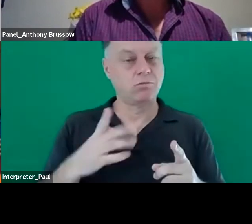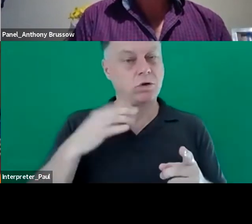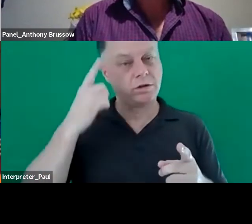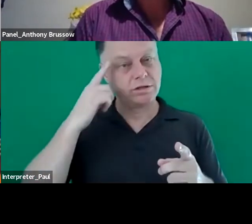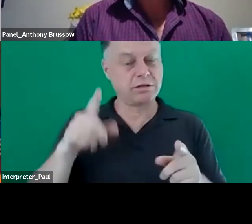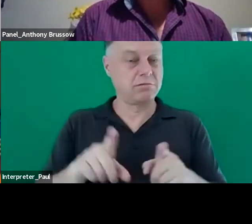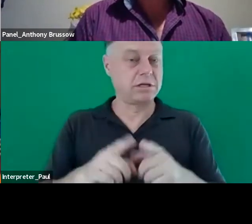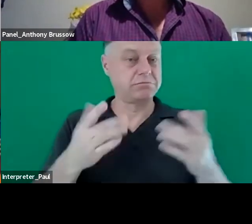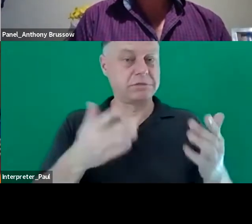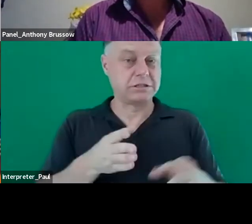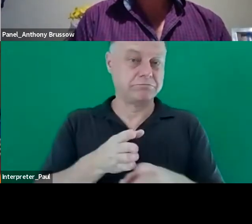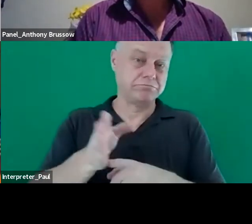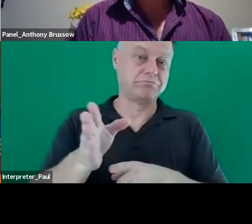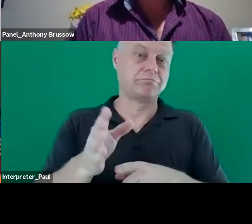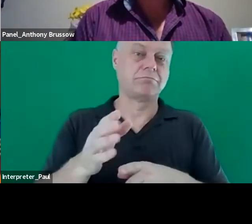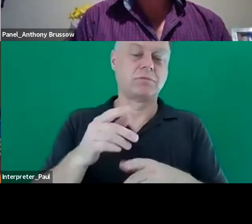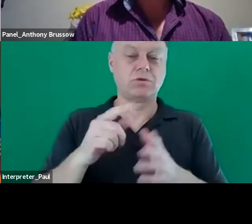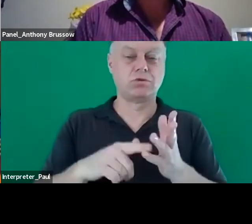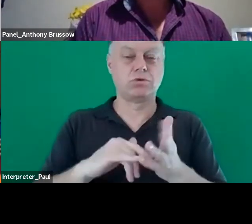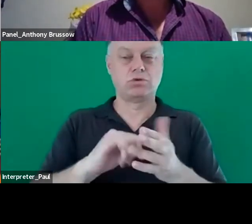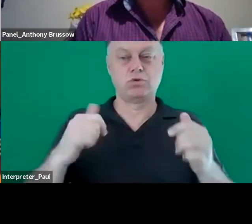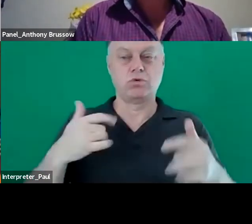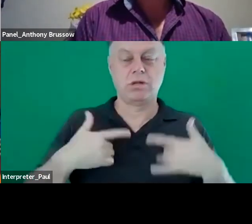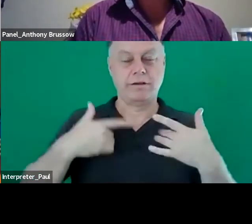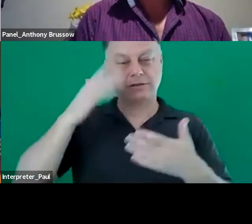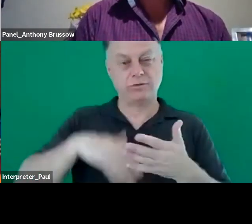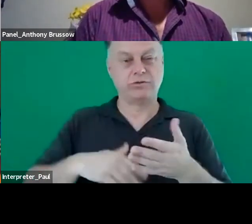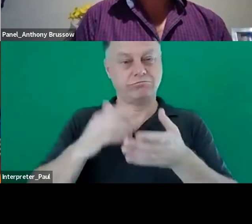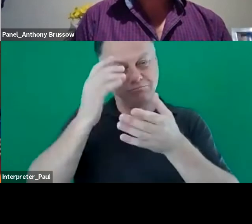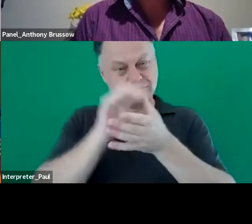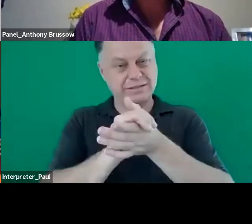doing something that that can draw on that expertise that you have